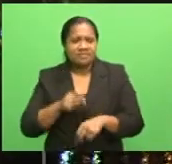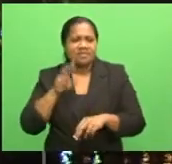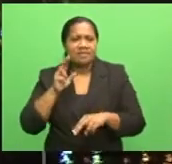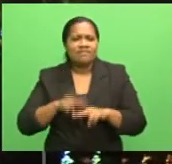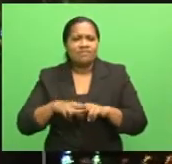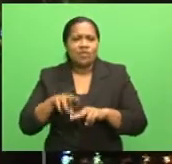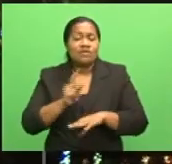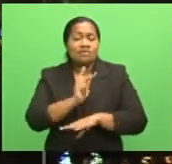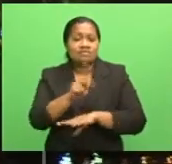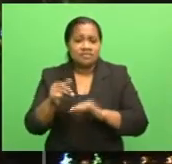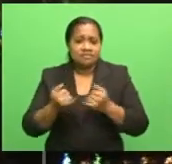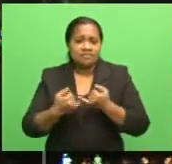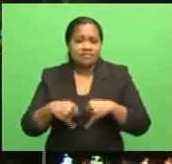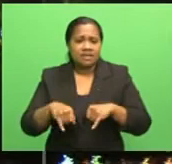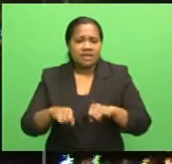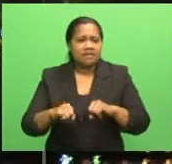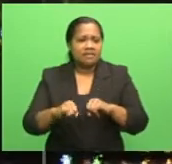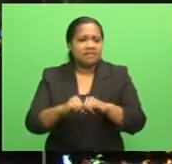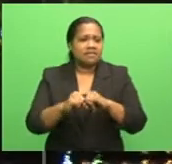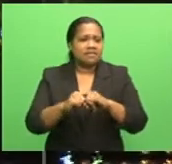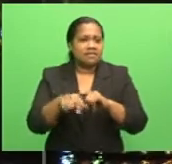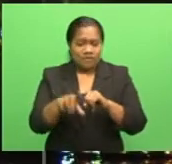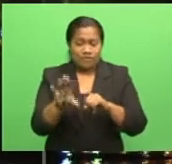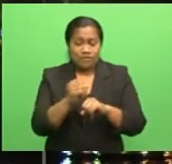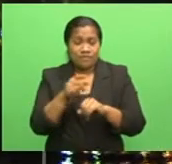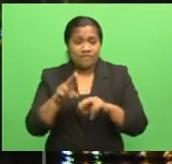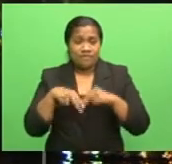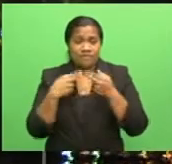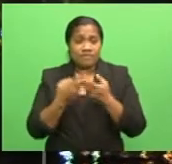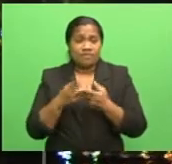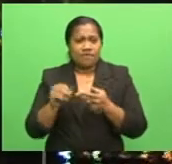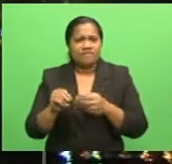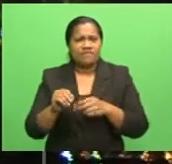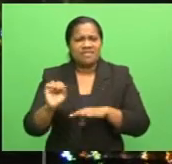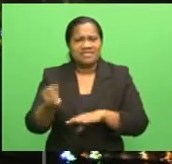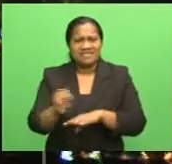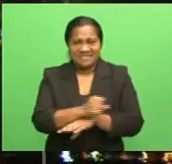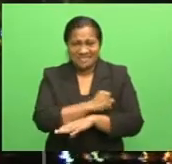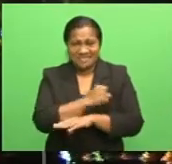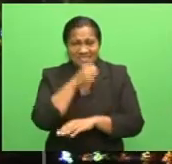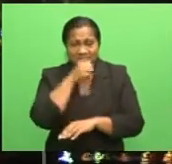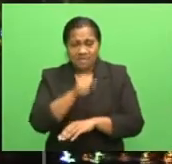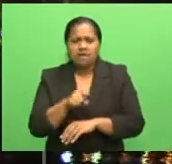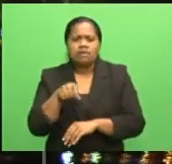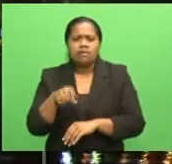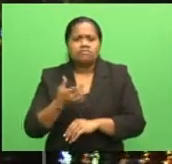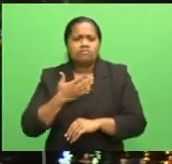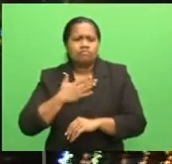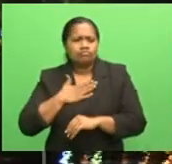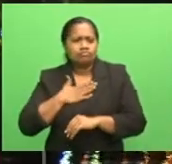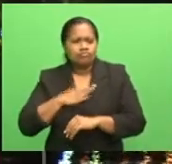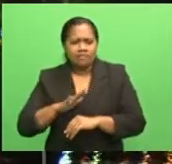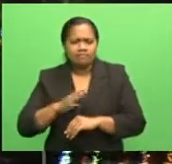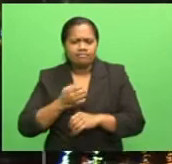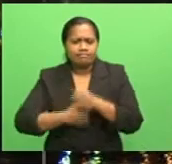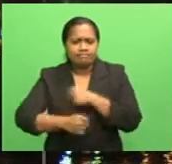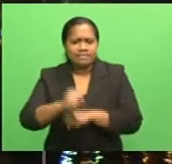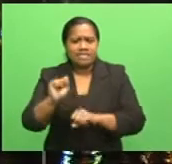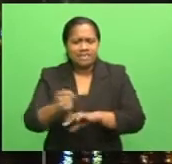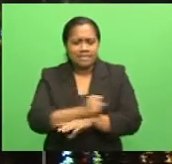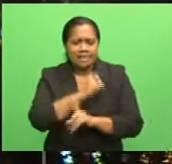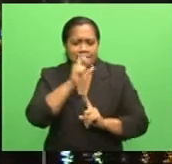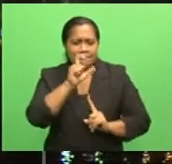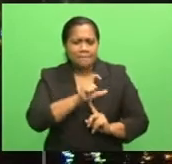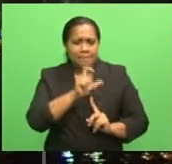Pacific Island Surgery. Coming from a family of seamen, Eddie McCaig wanted to follow suit and become a sea captain. However,